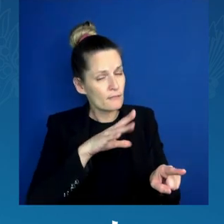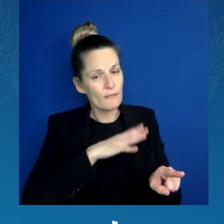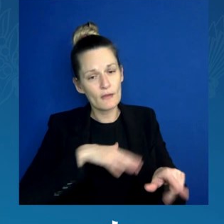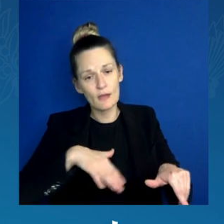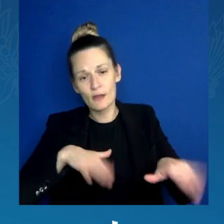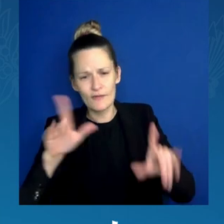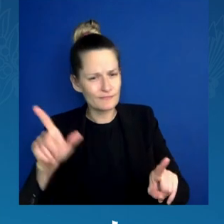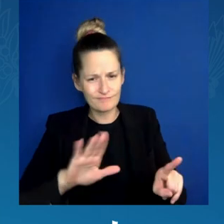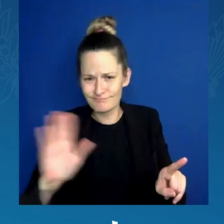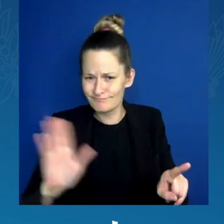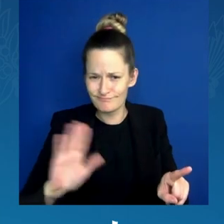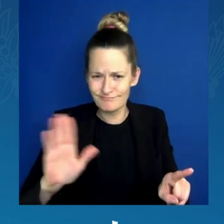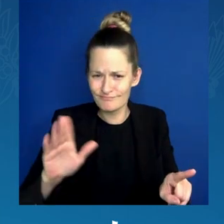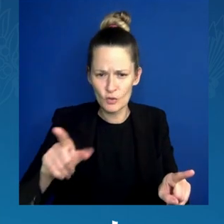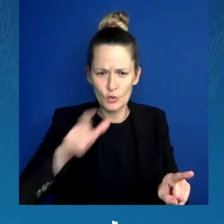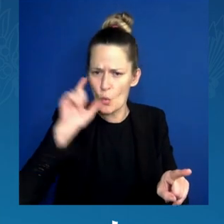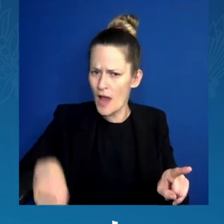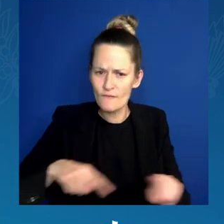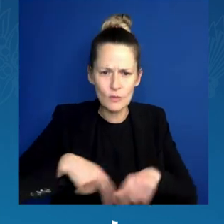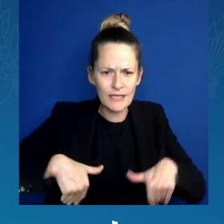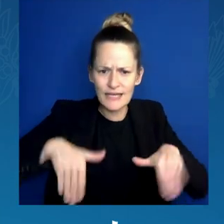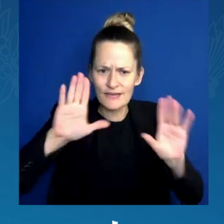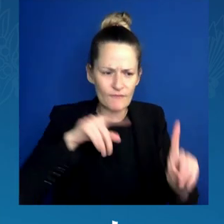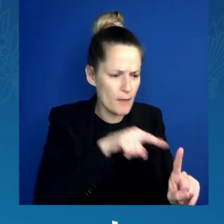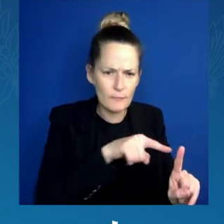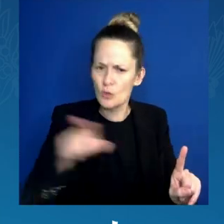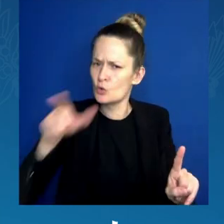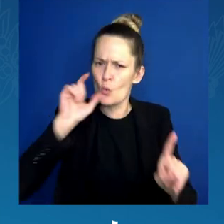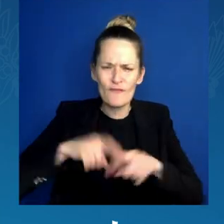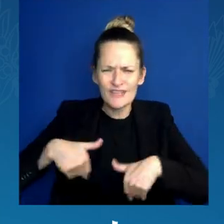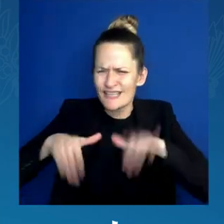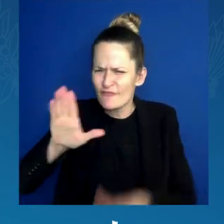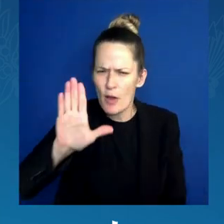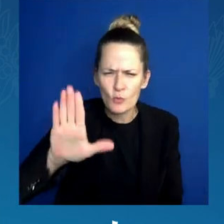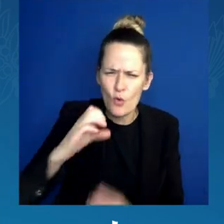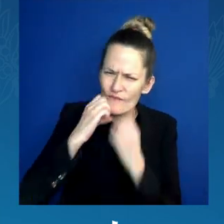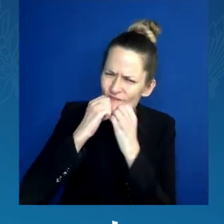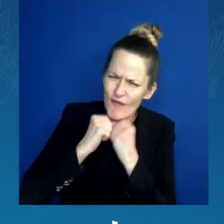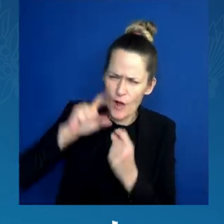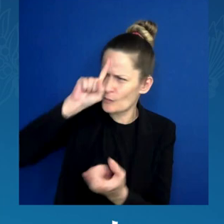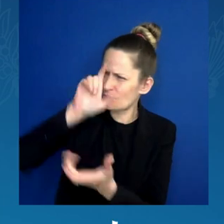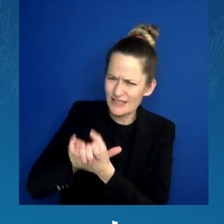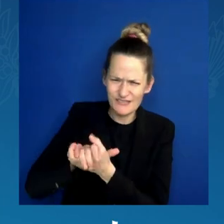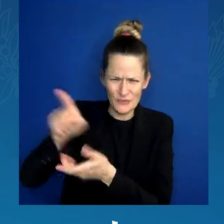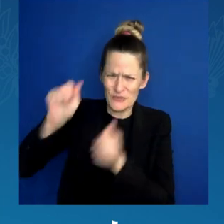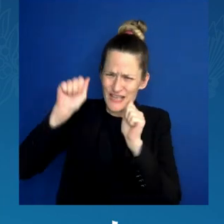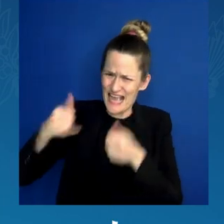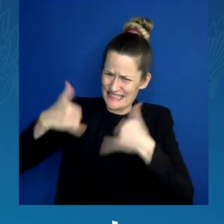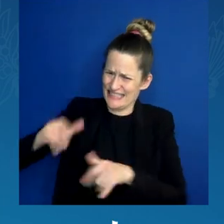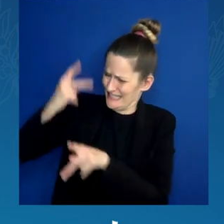that the government should not be telling her what to do with her body.